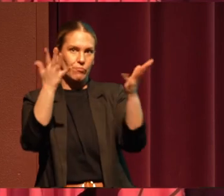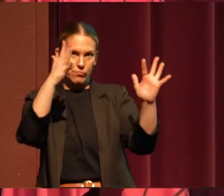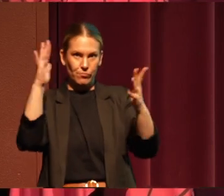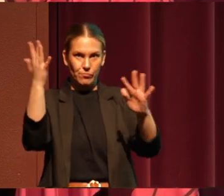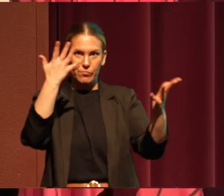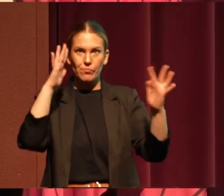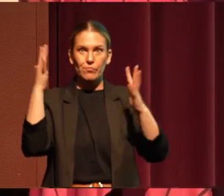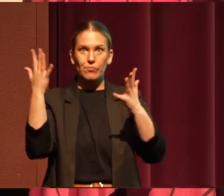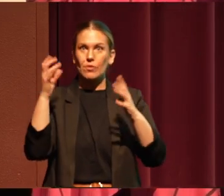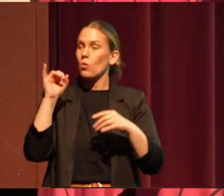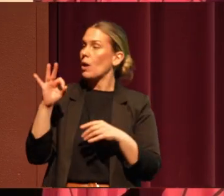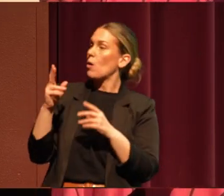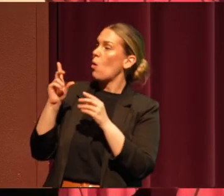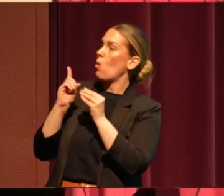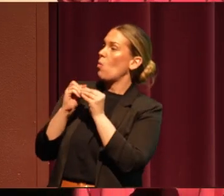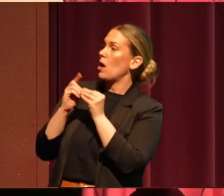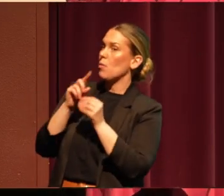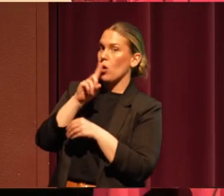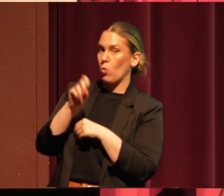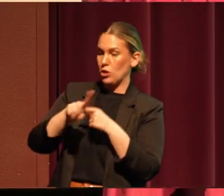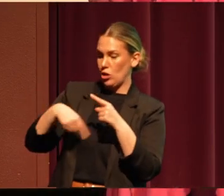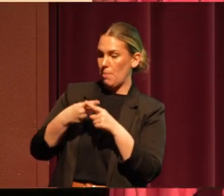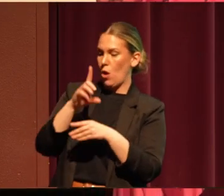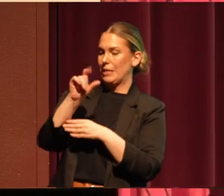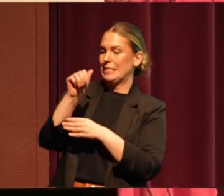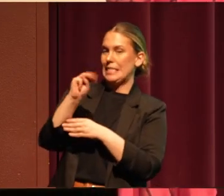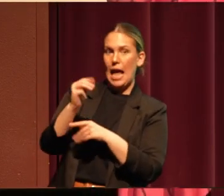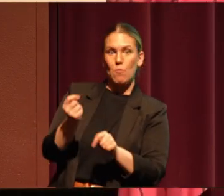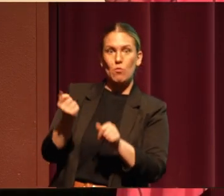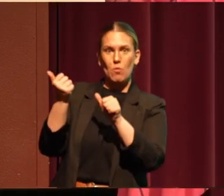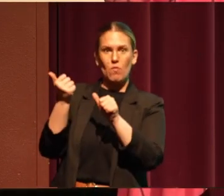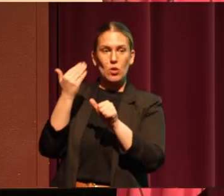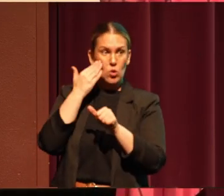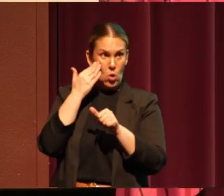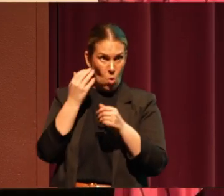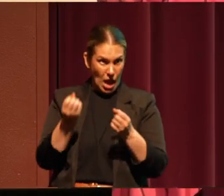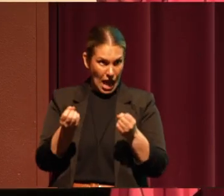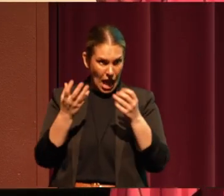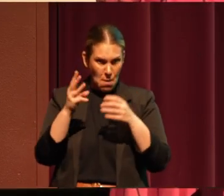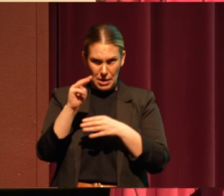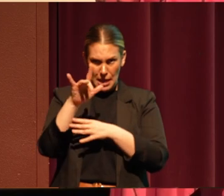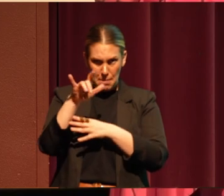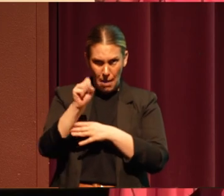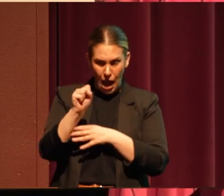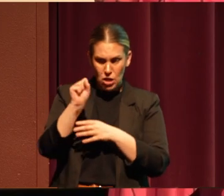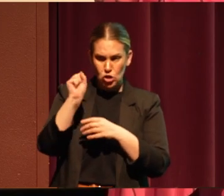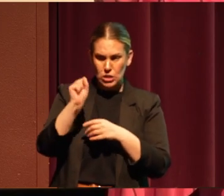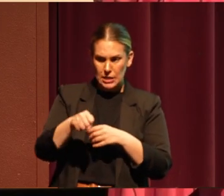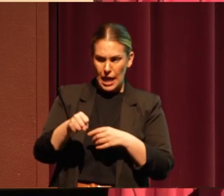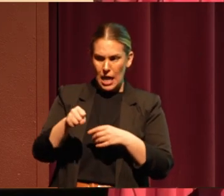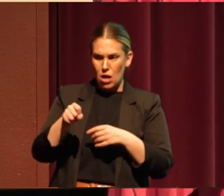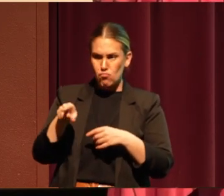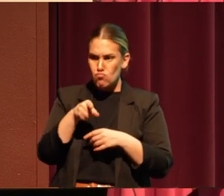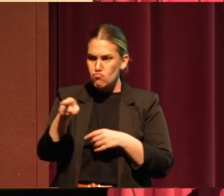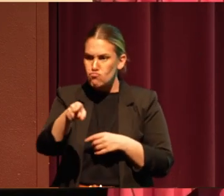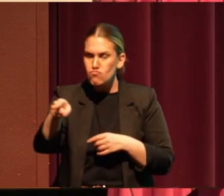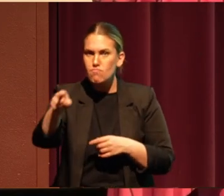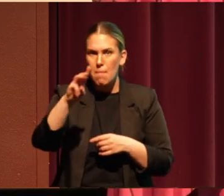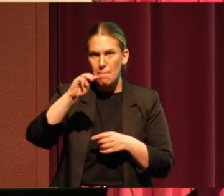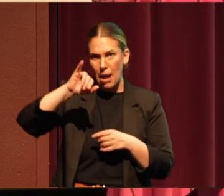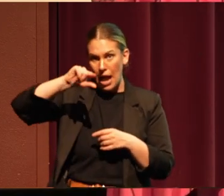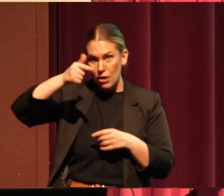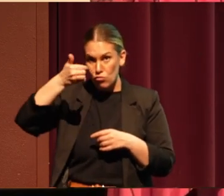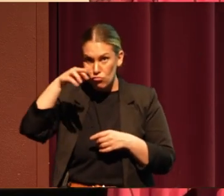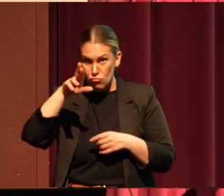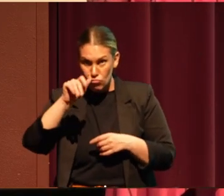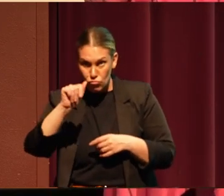Looks like we've got another question about the dam removal. And if you know how many miles, fish will be able to migrate from the mouth, and will they be able to get all the way to Klamath